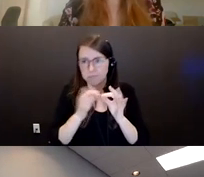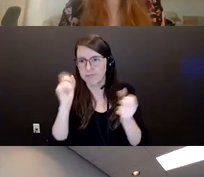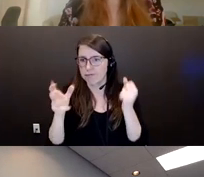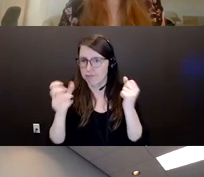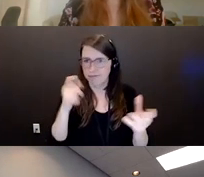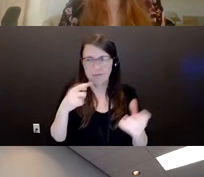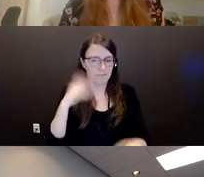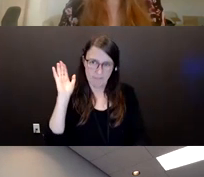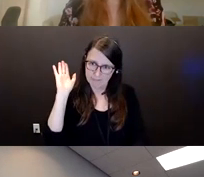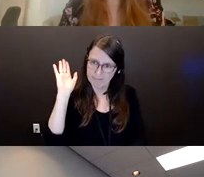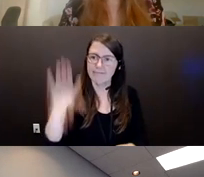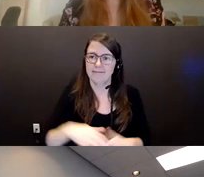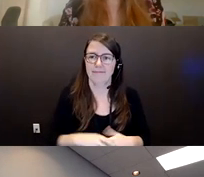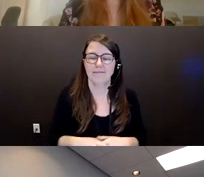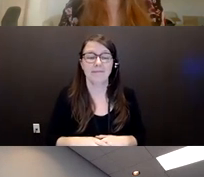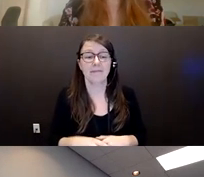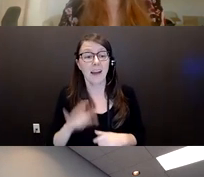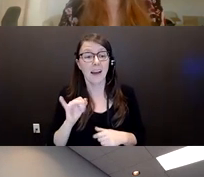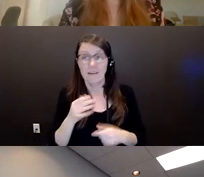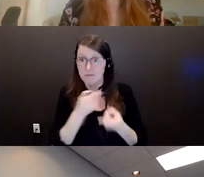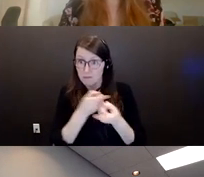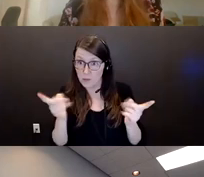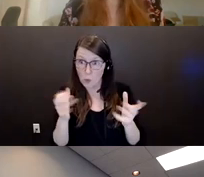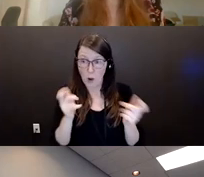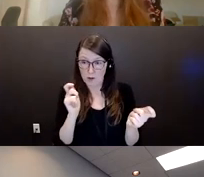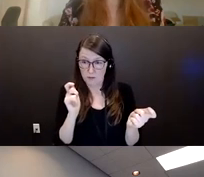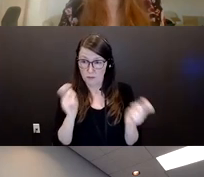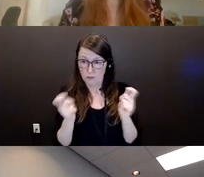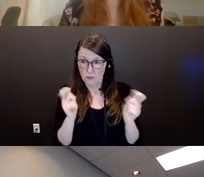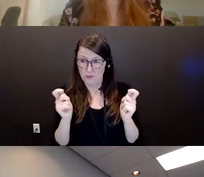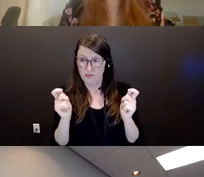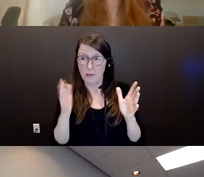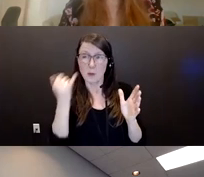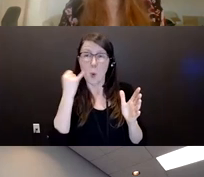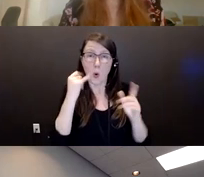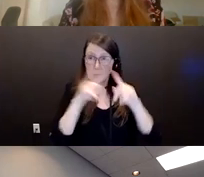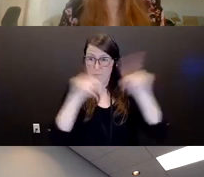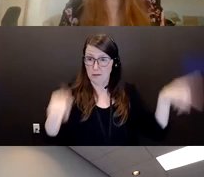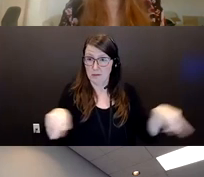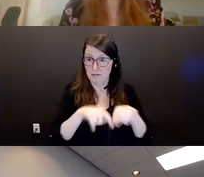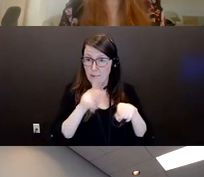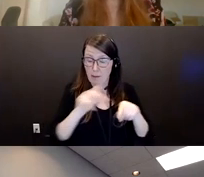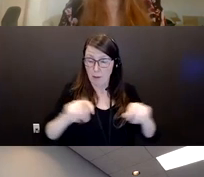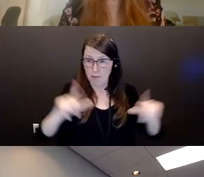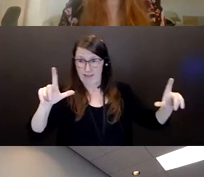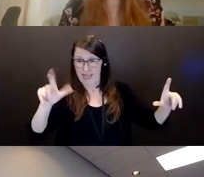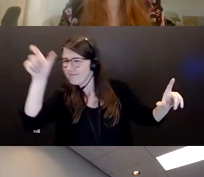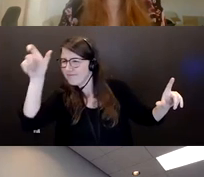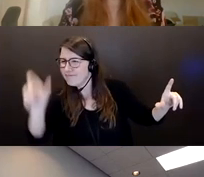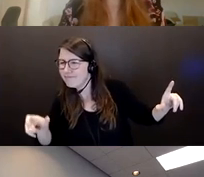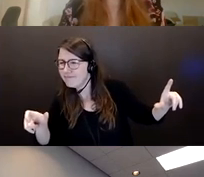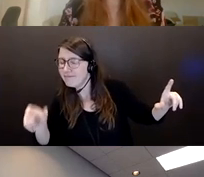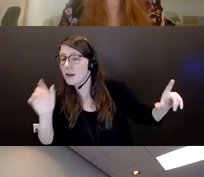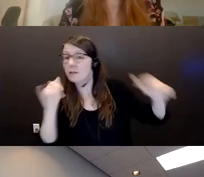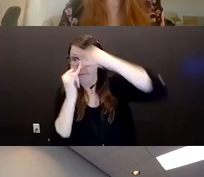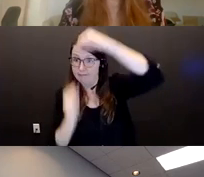enjoy, if you want to adjust the size of the pictures of the presenters, you can pull across your screen or if